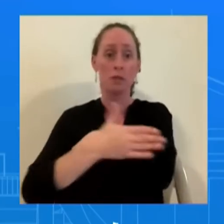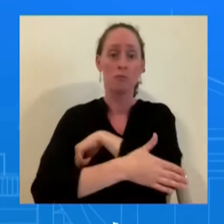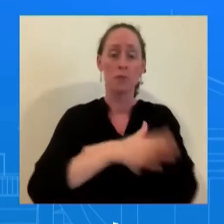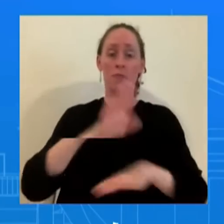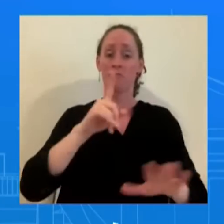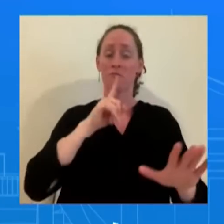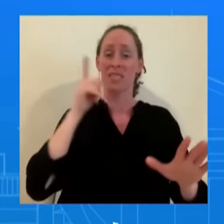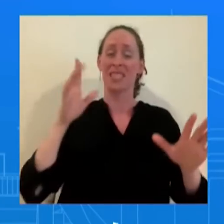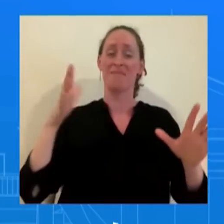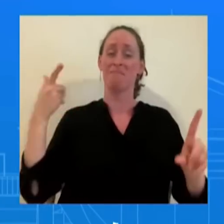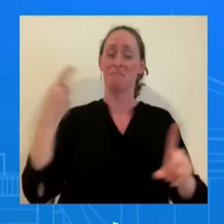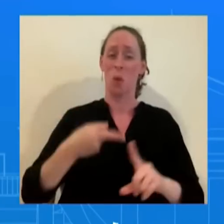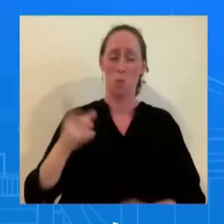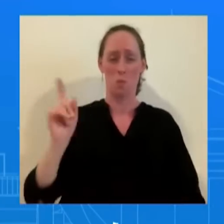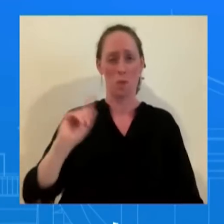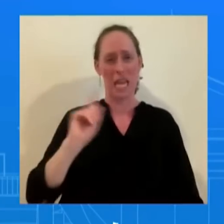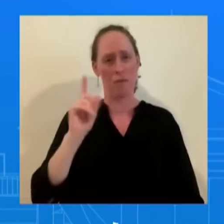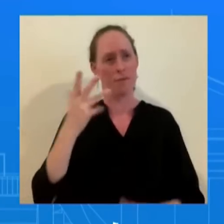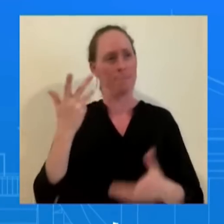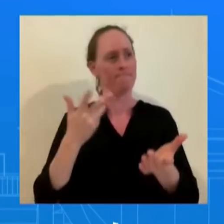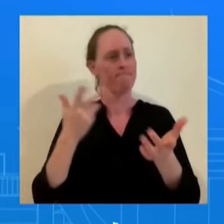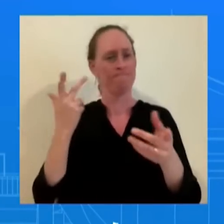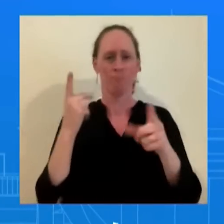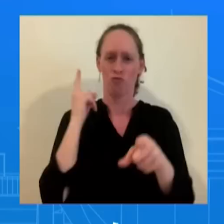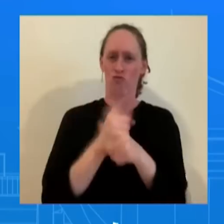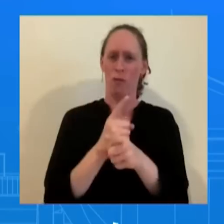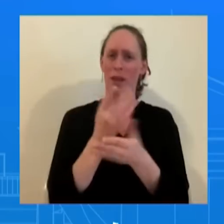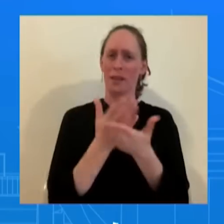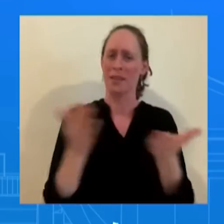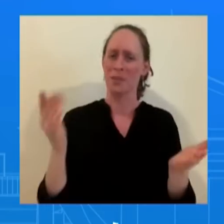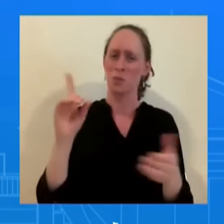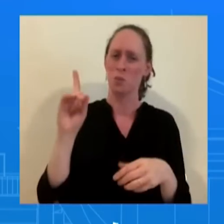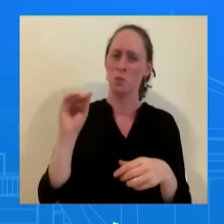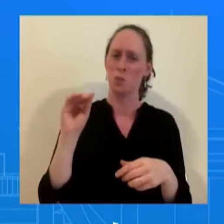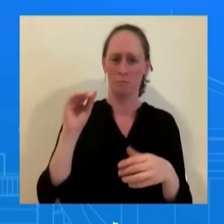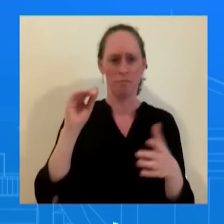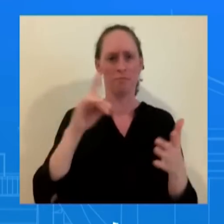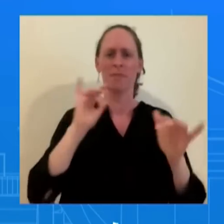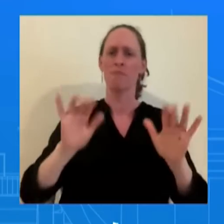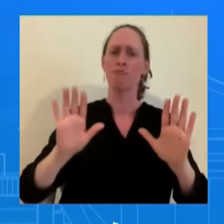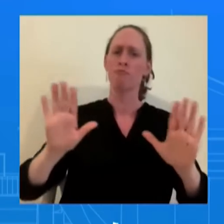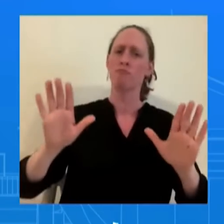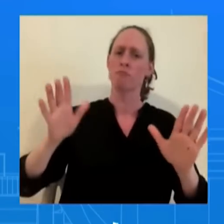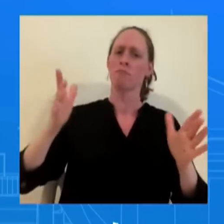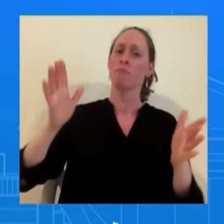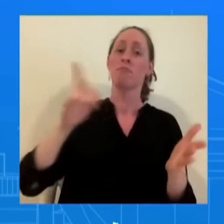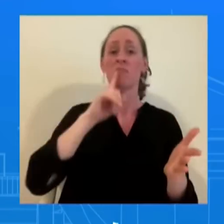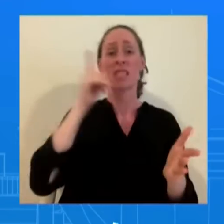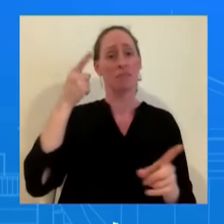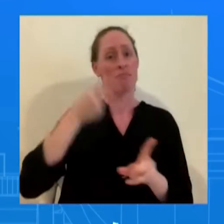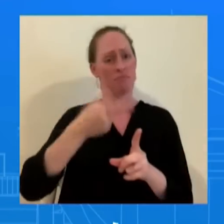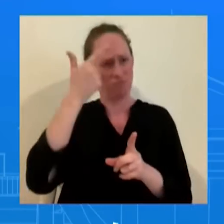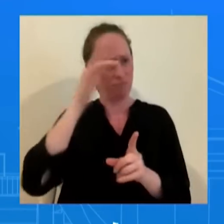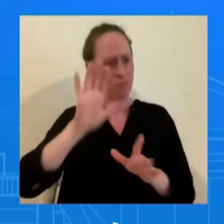any outcome, which is sovereignty and territorial integrity, which is sacrosanct in the UN Charter. And of course, Brazil has